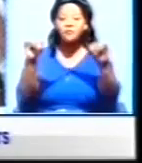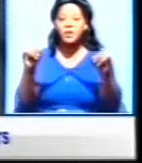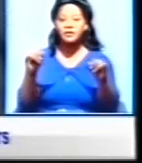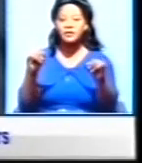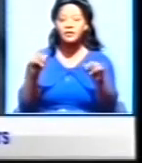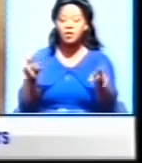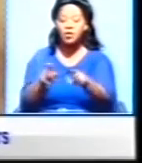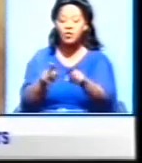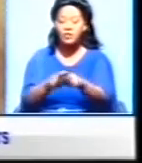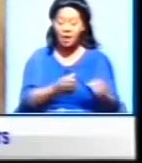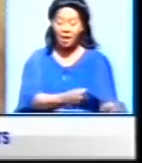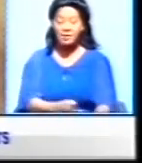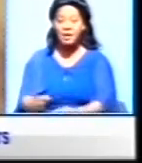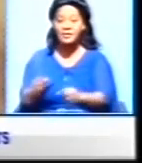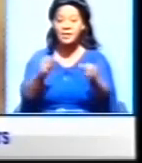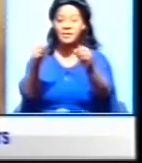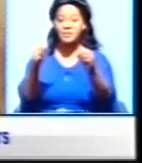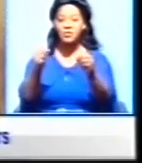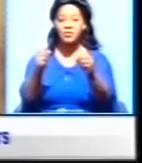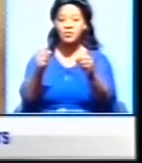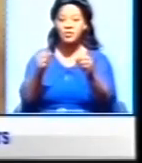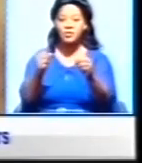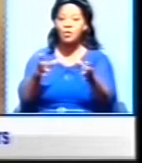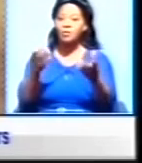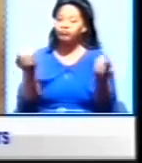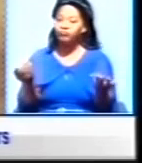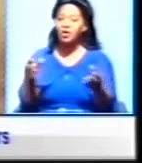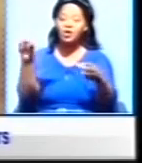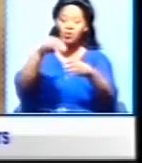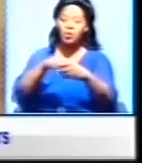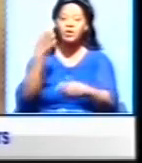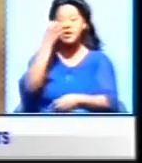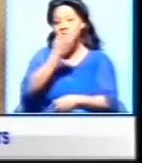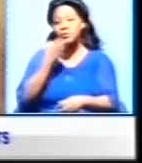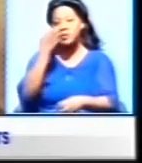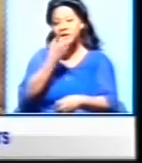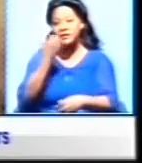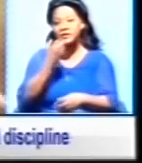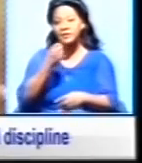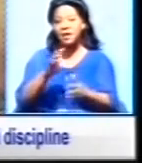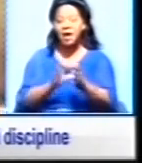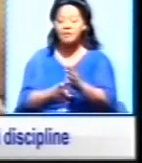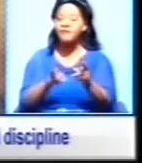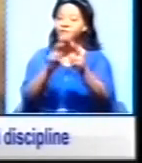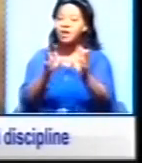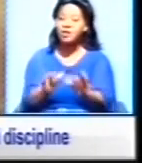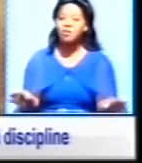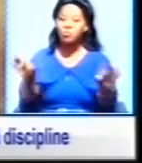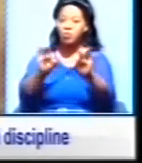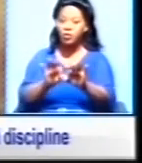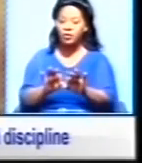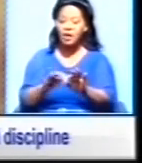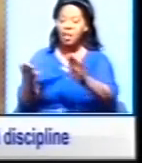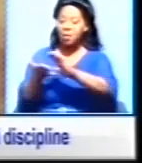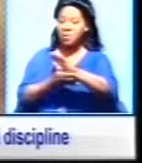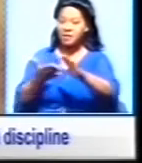existence of a free press, of free speech, you know, are so fundamental, so basic to the